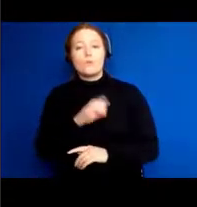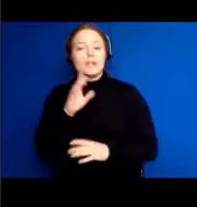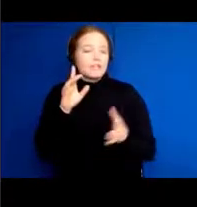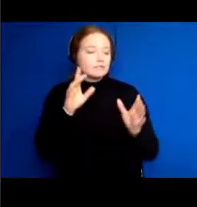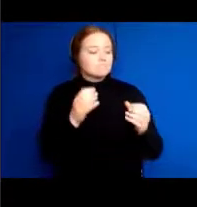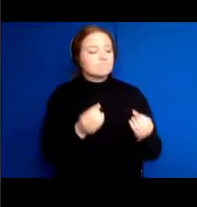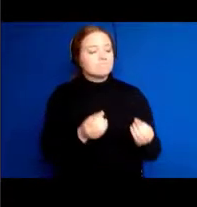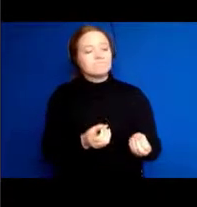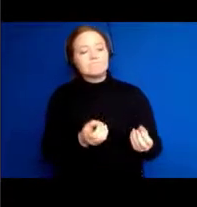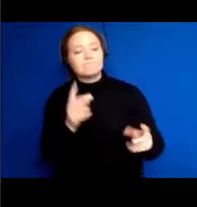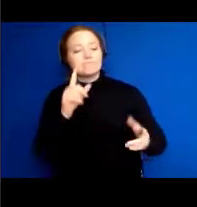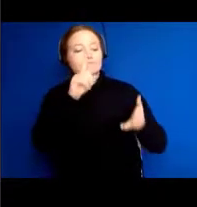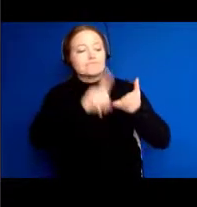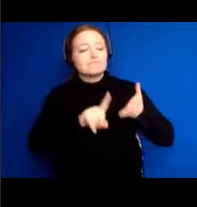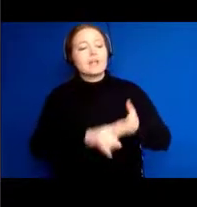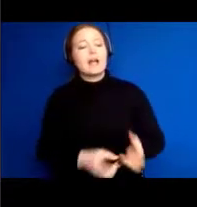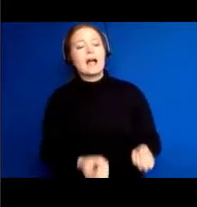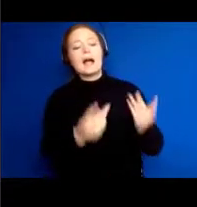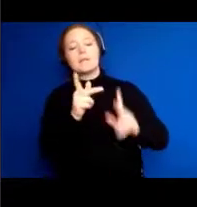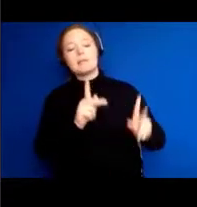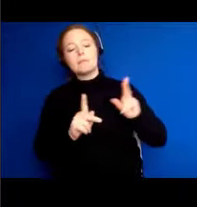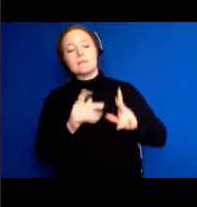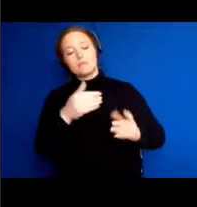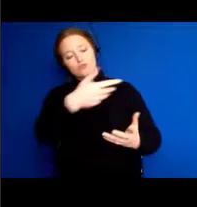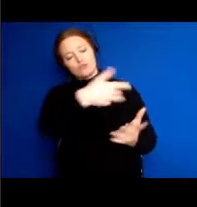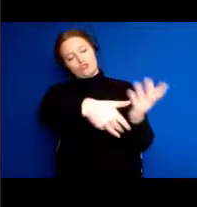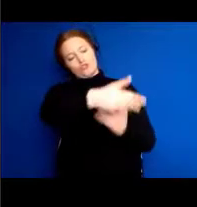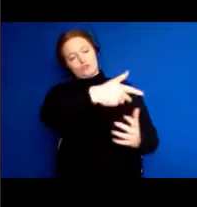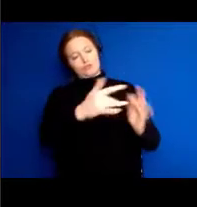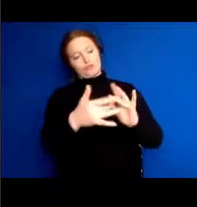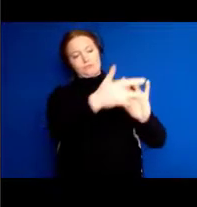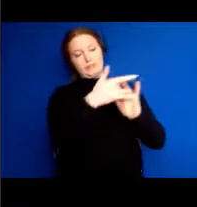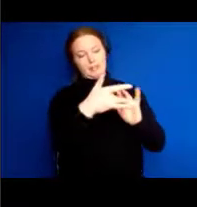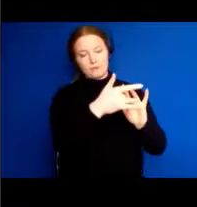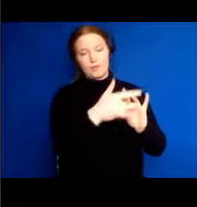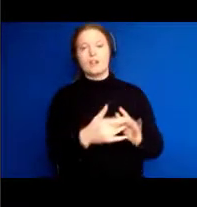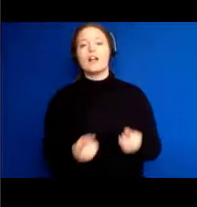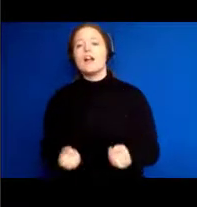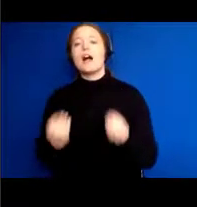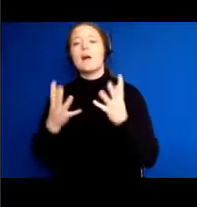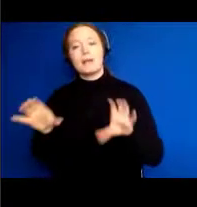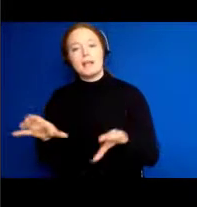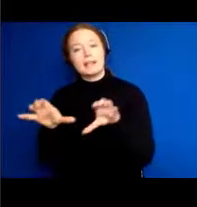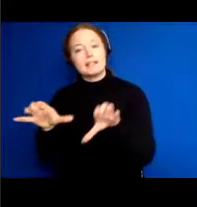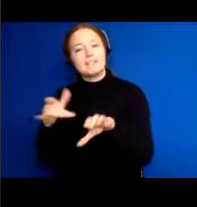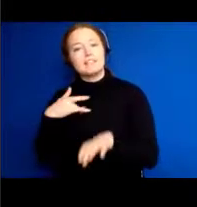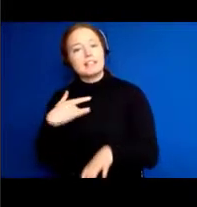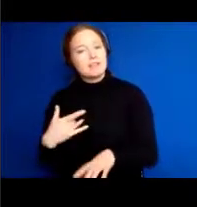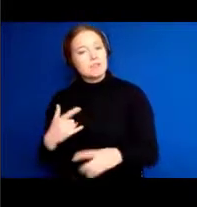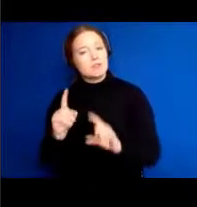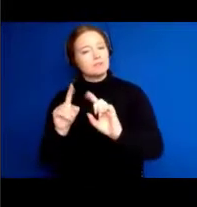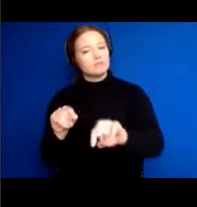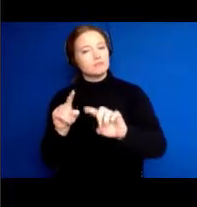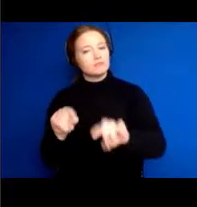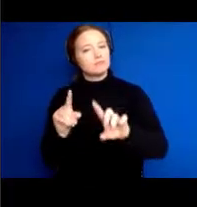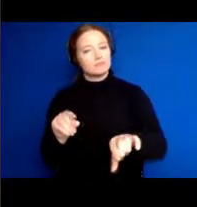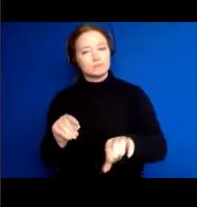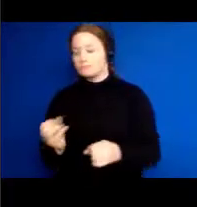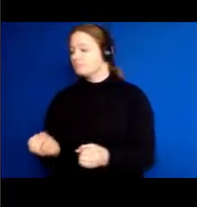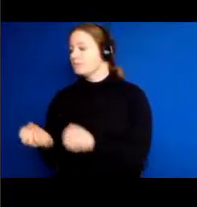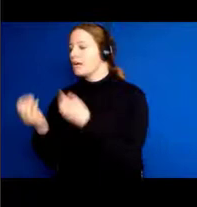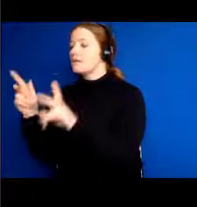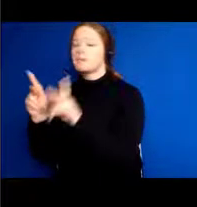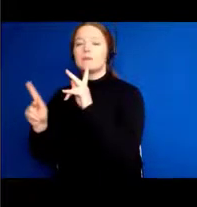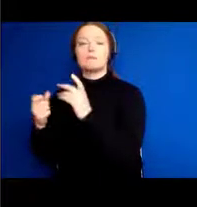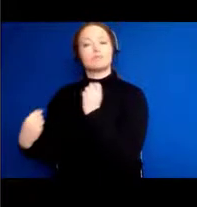How many activities do you do when you participate socially? How many people are giving you support? You know,